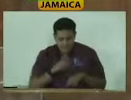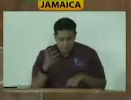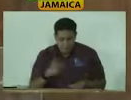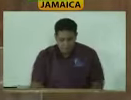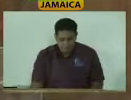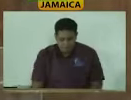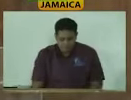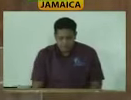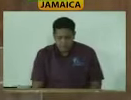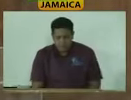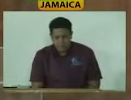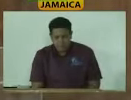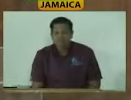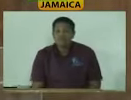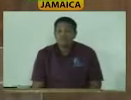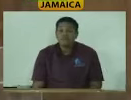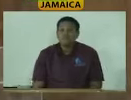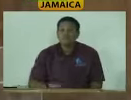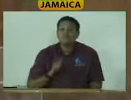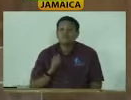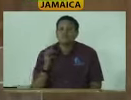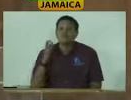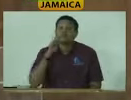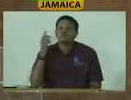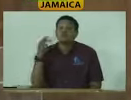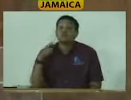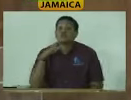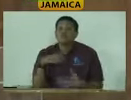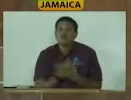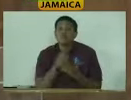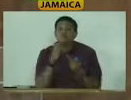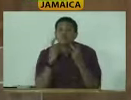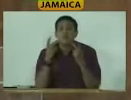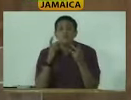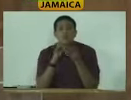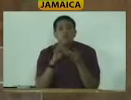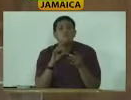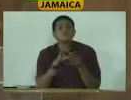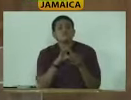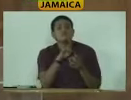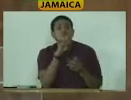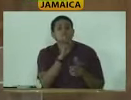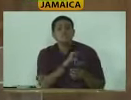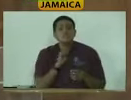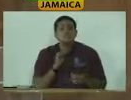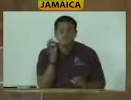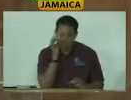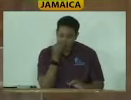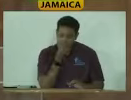And I want to use this opportunity to publicly commend Senator Floyd Morris,